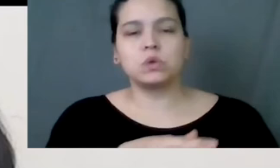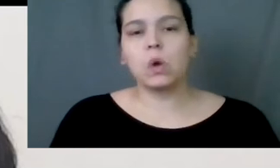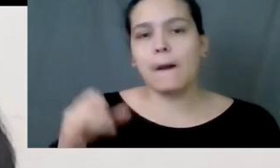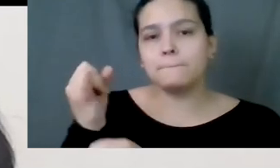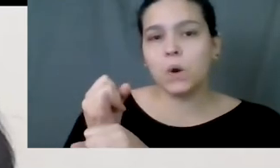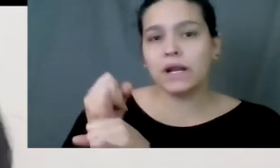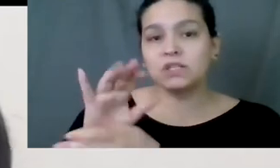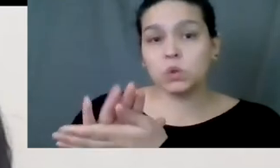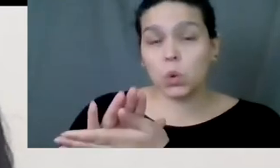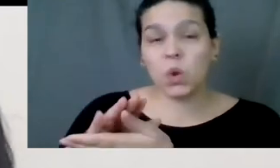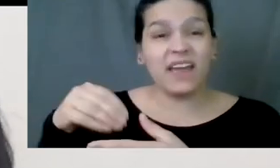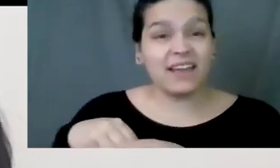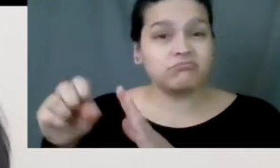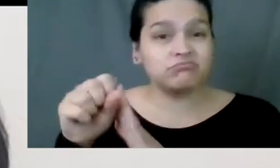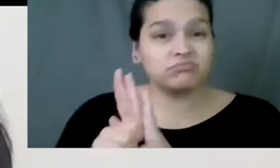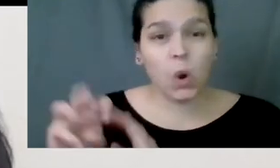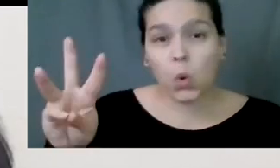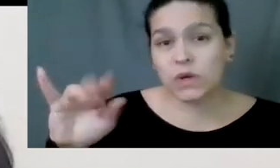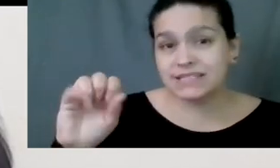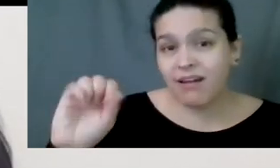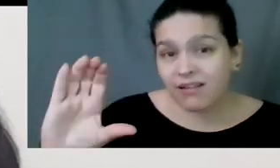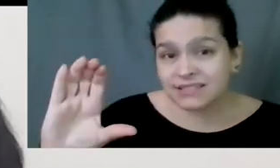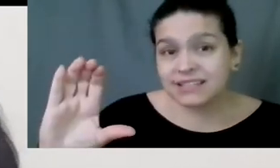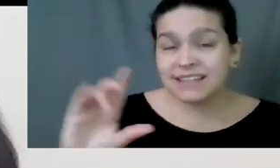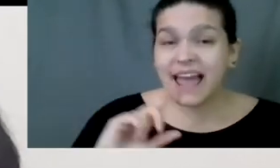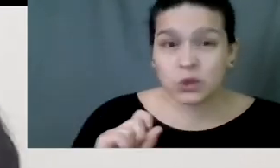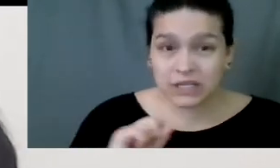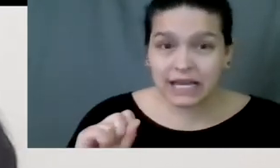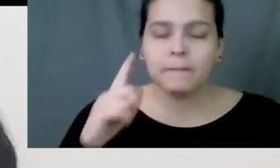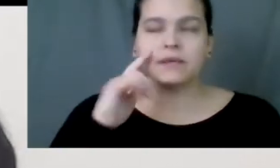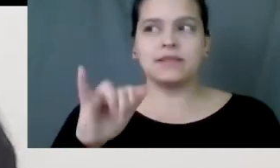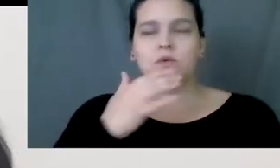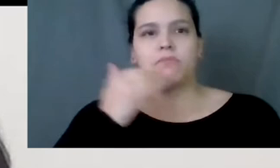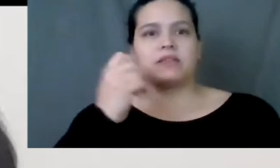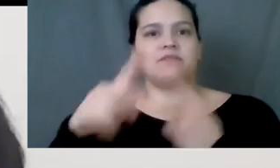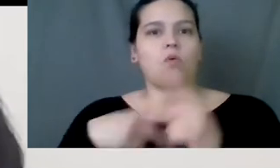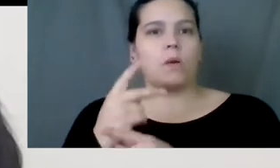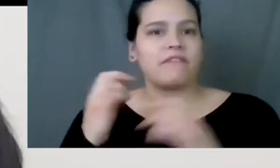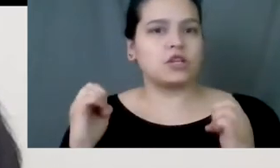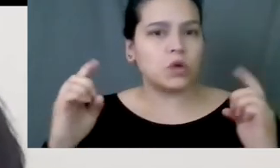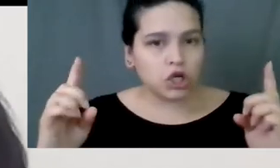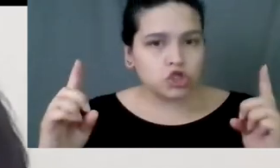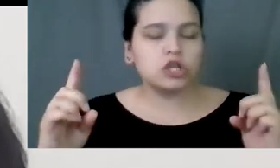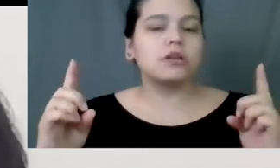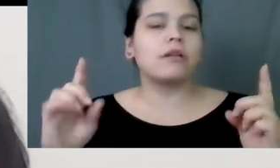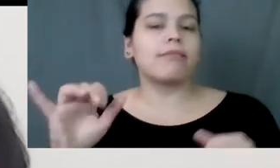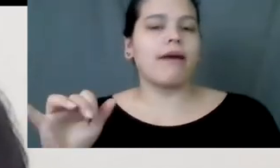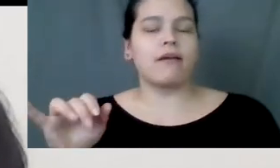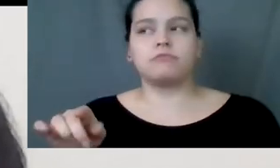in Wisconsin, actually, because that was the best form of education